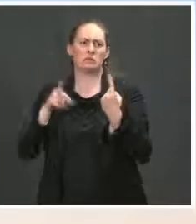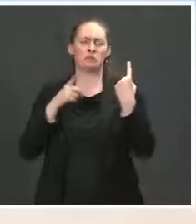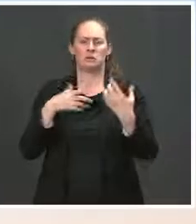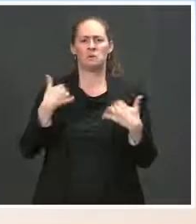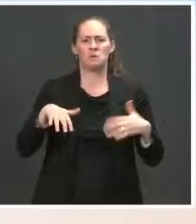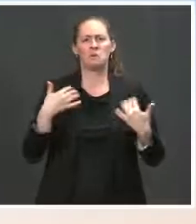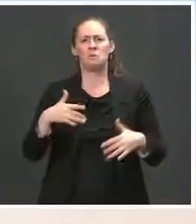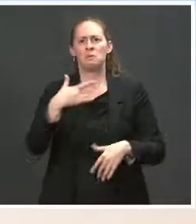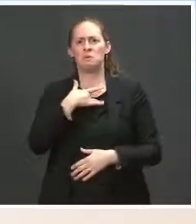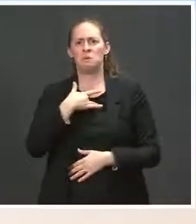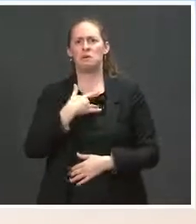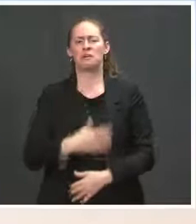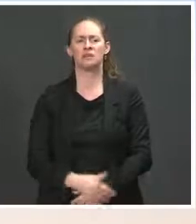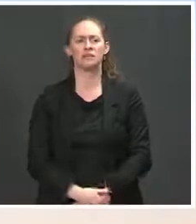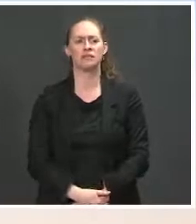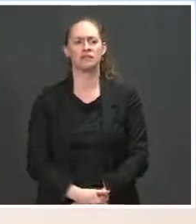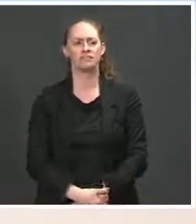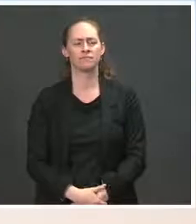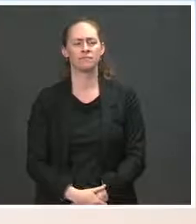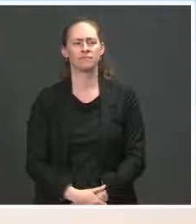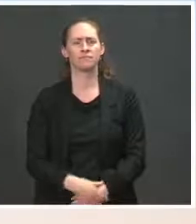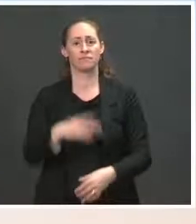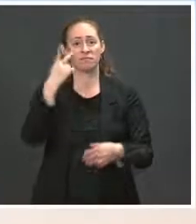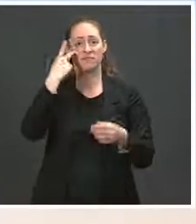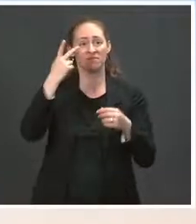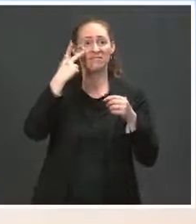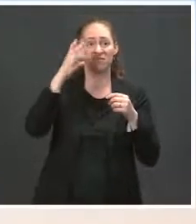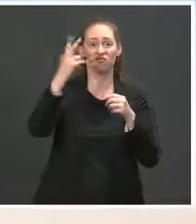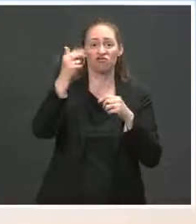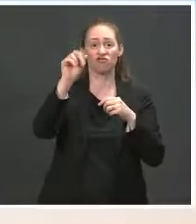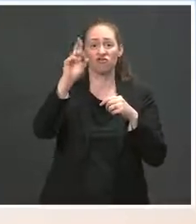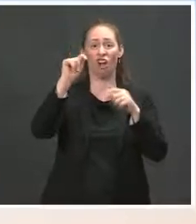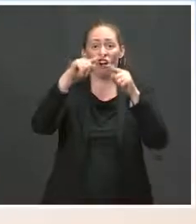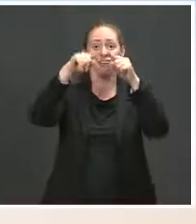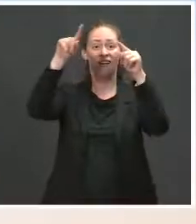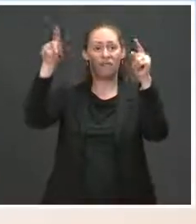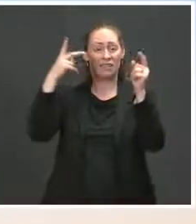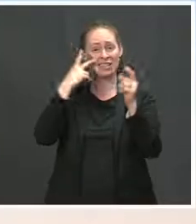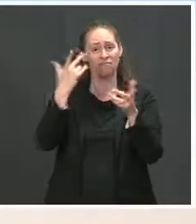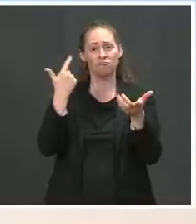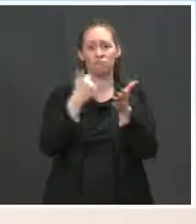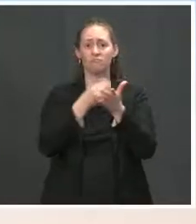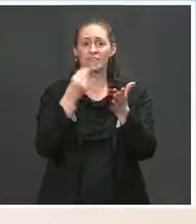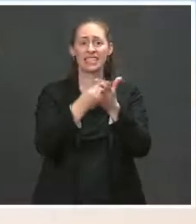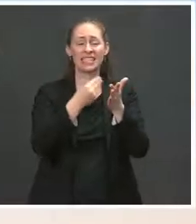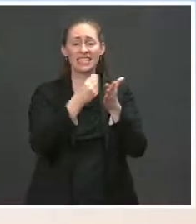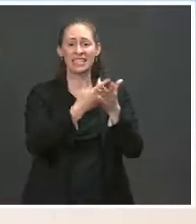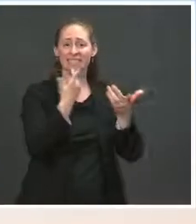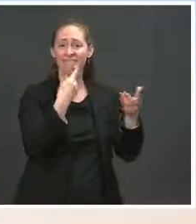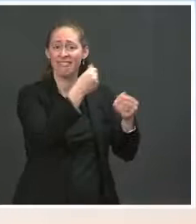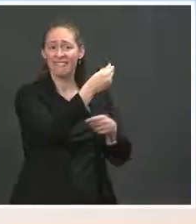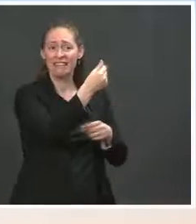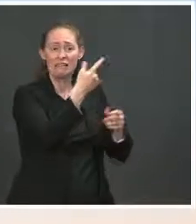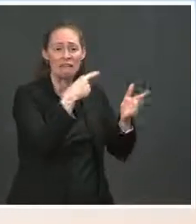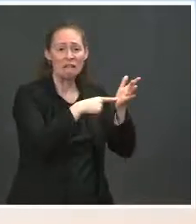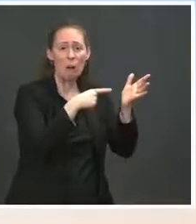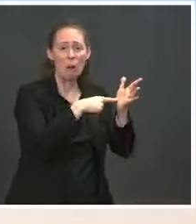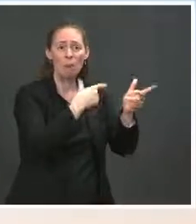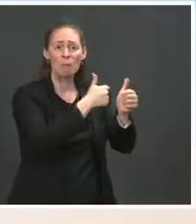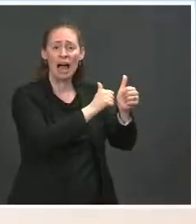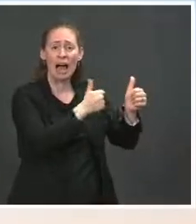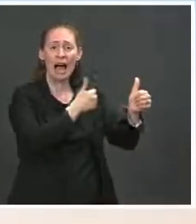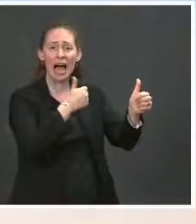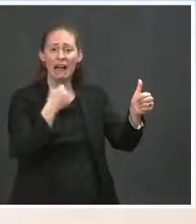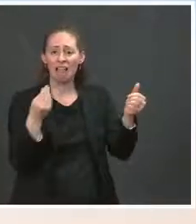the number of American households that say they are behind on rent or did not have enough to eat in the past week. Obviously there's a lot of work to go and a lot